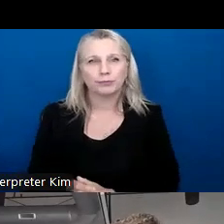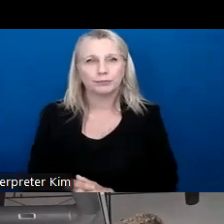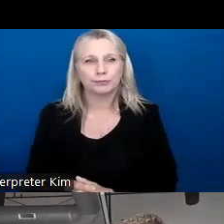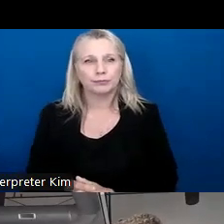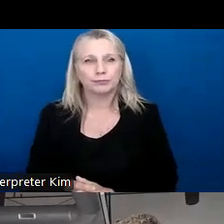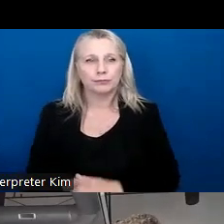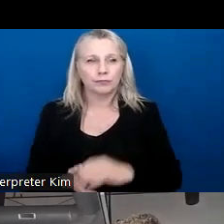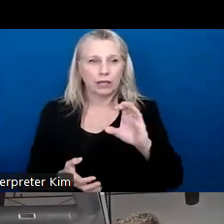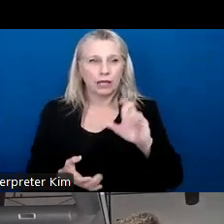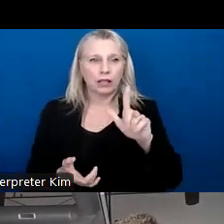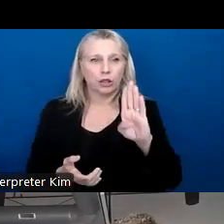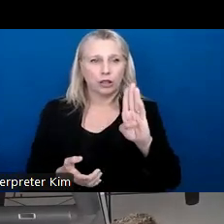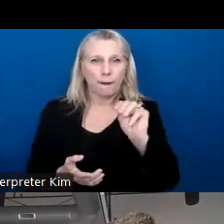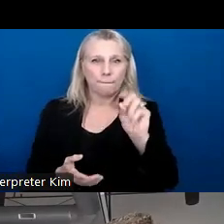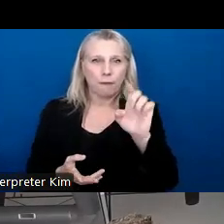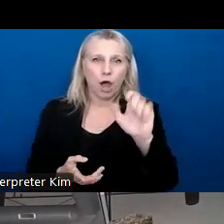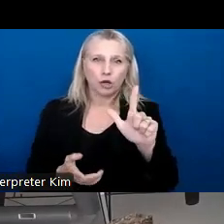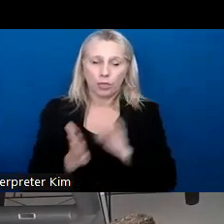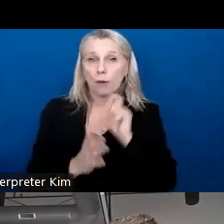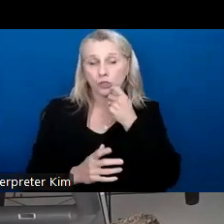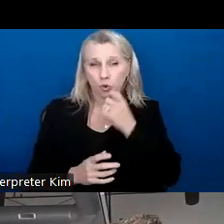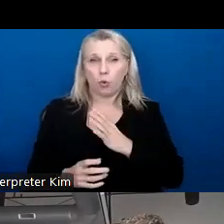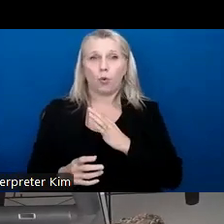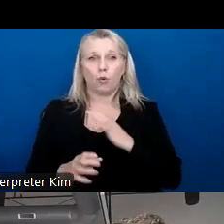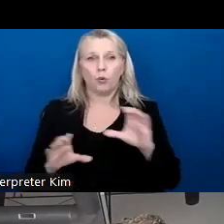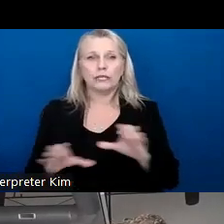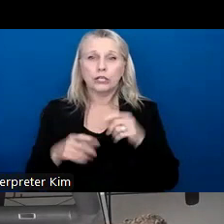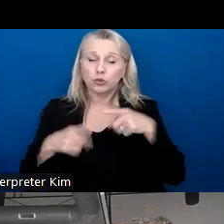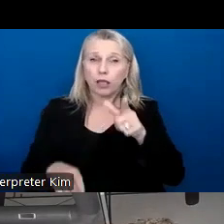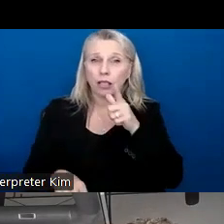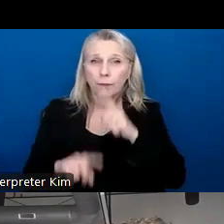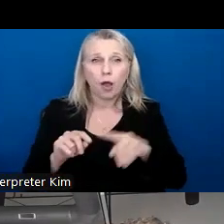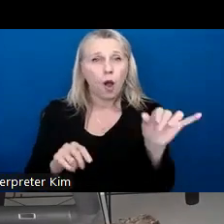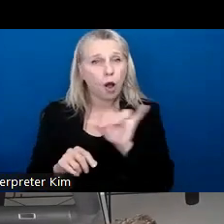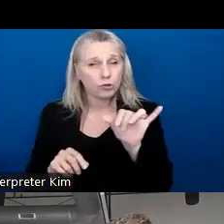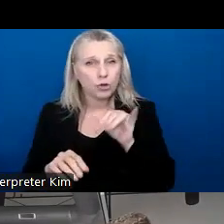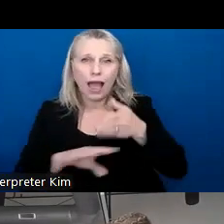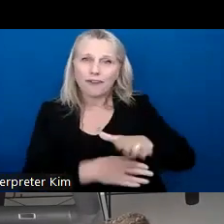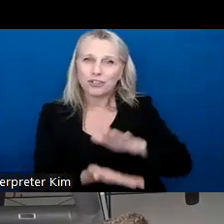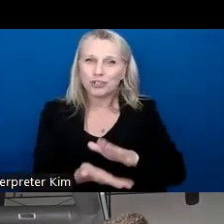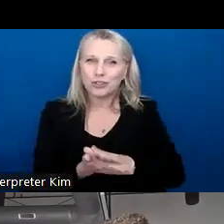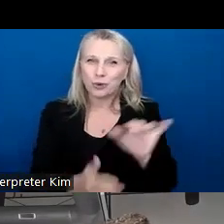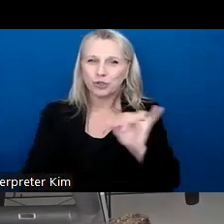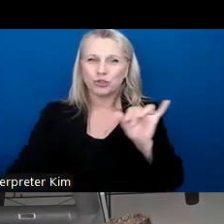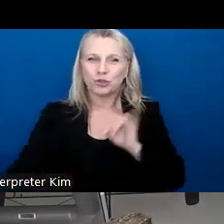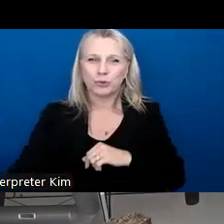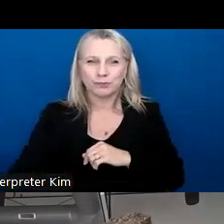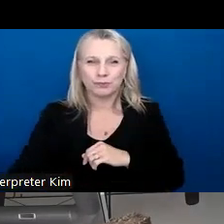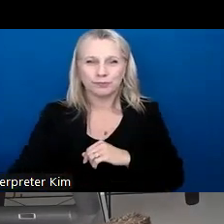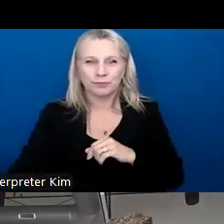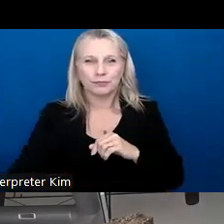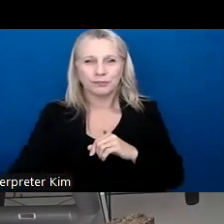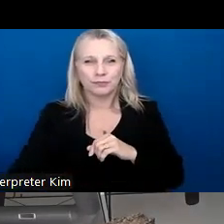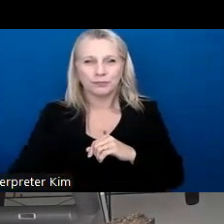club model was really cool. Um, we got to do it during lunch, but we also got to do it after school. Um, we got to get out to community,